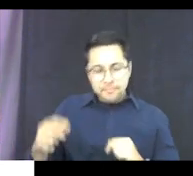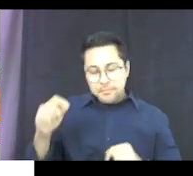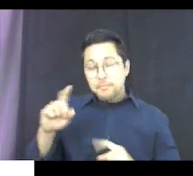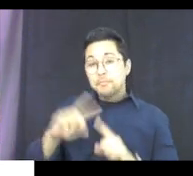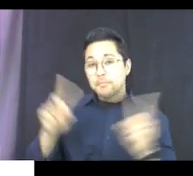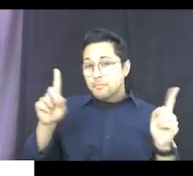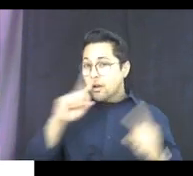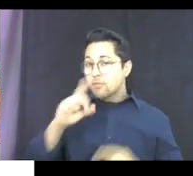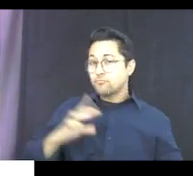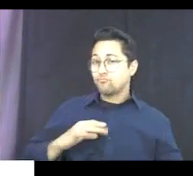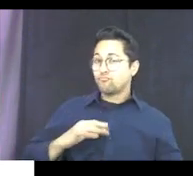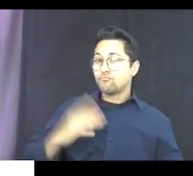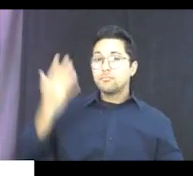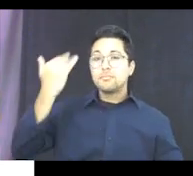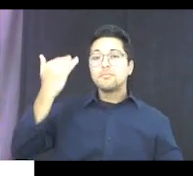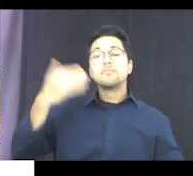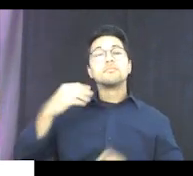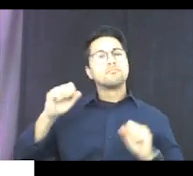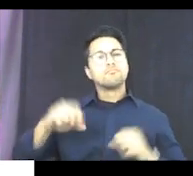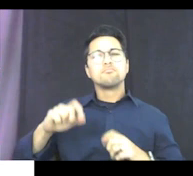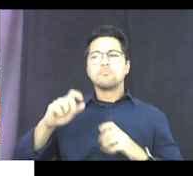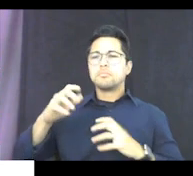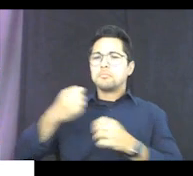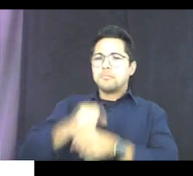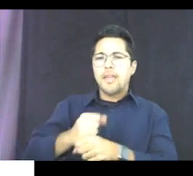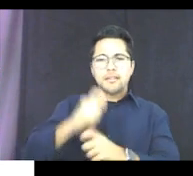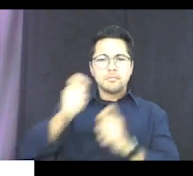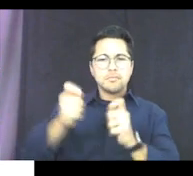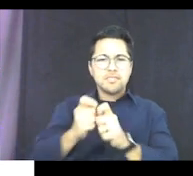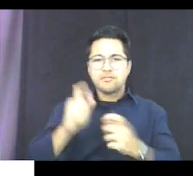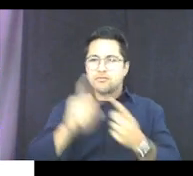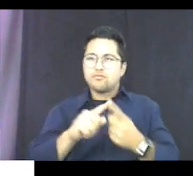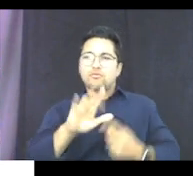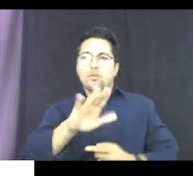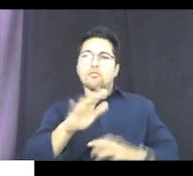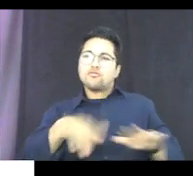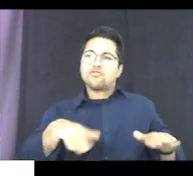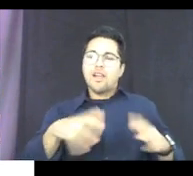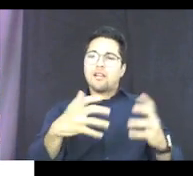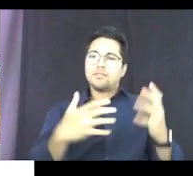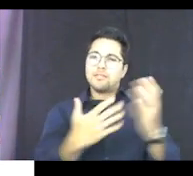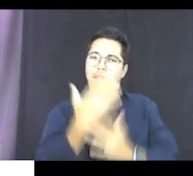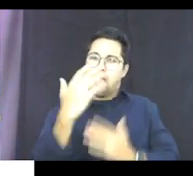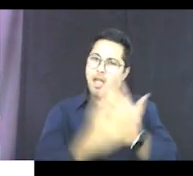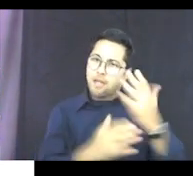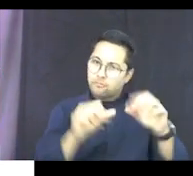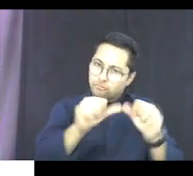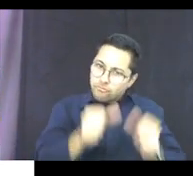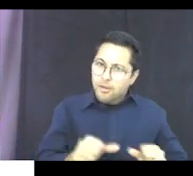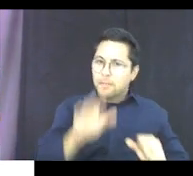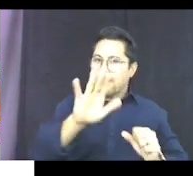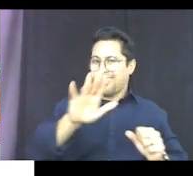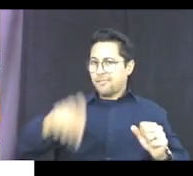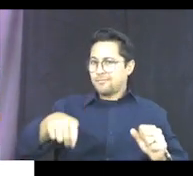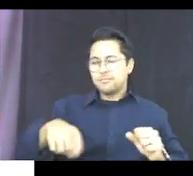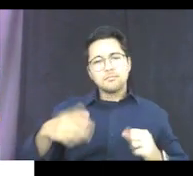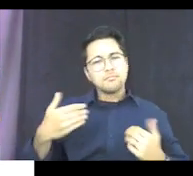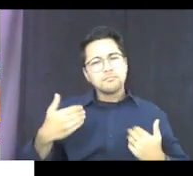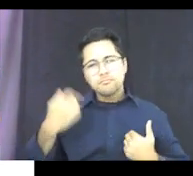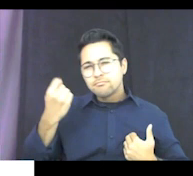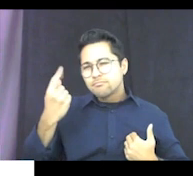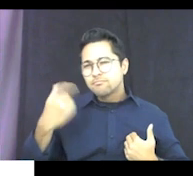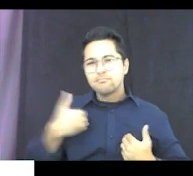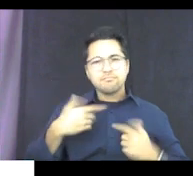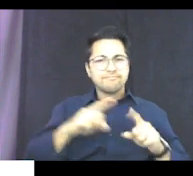But it's really great because you can actually make them specific to what your child's hand is and what their needs are. And there's a bunch of different